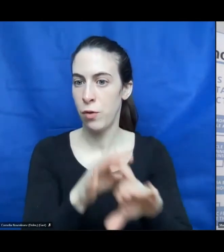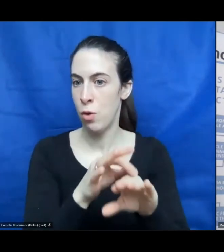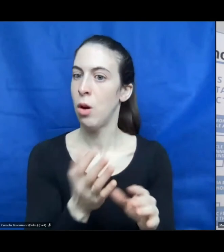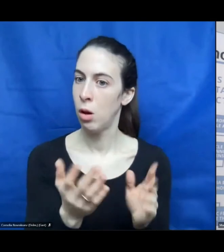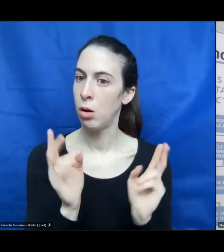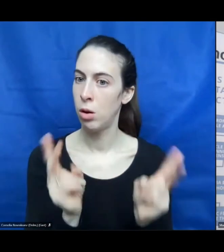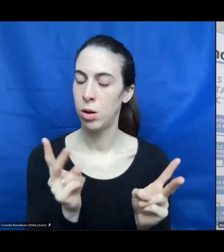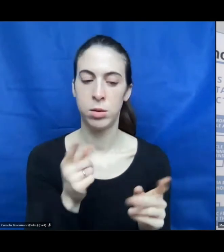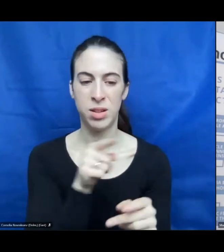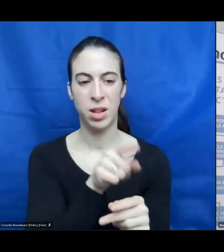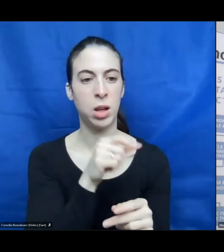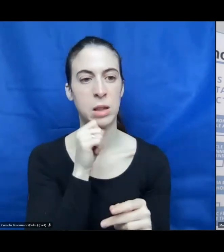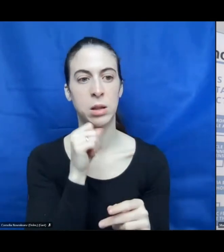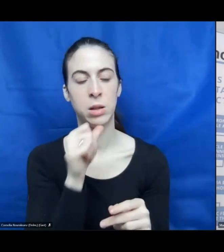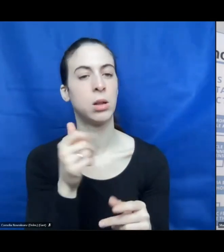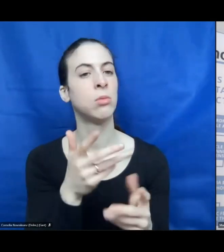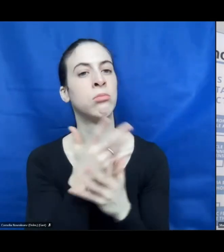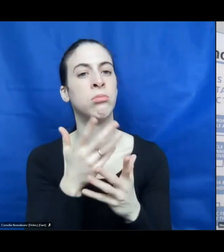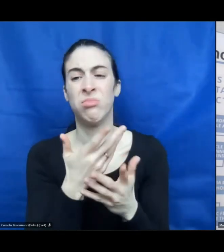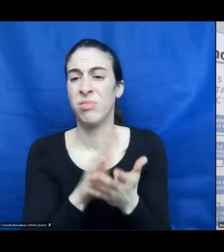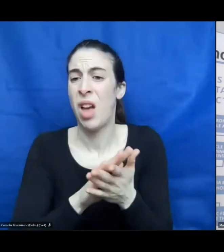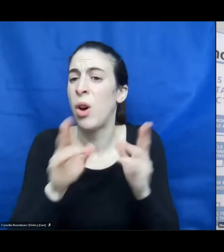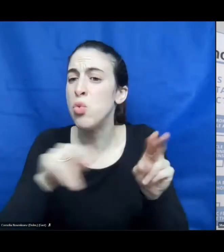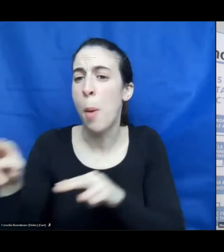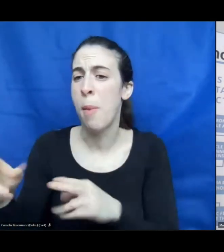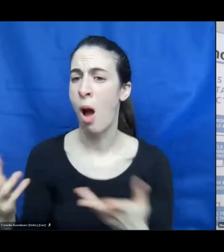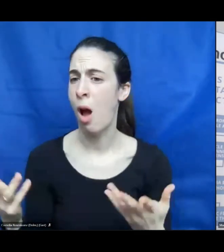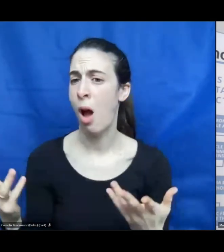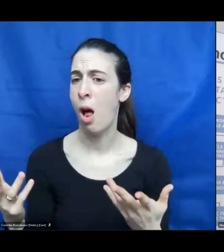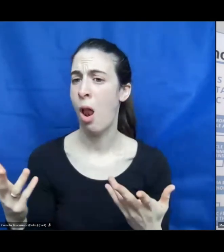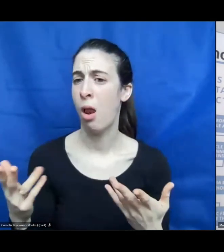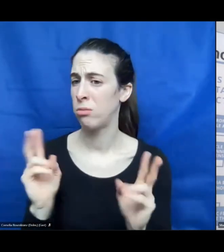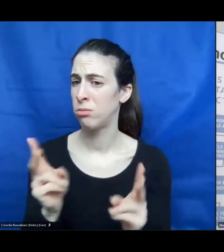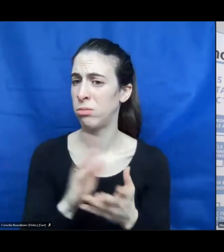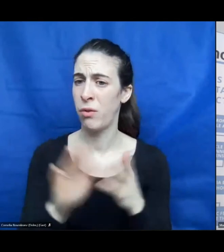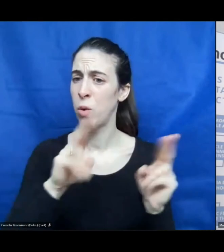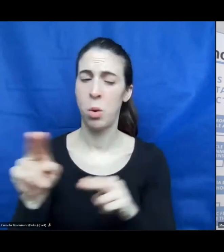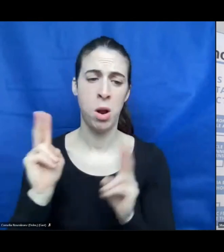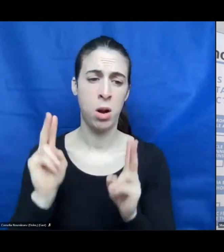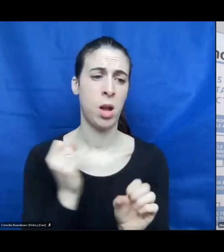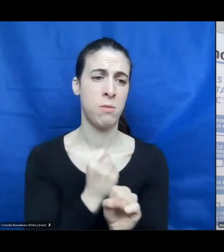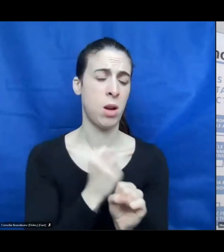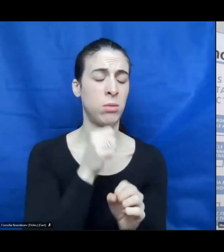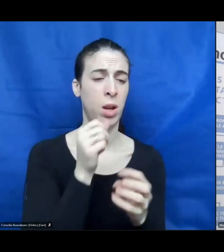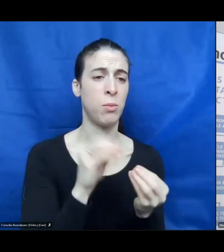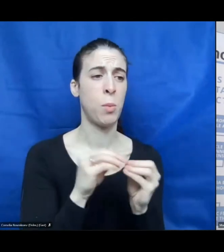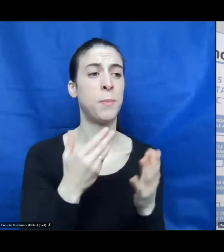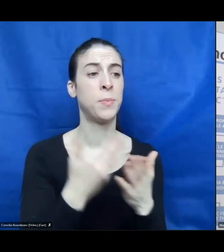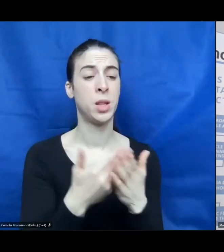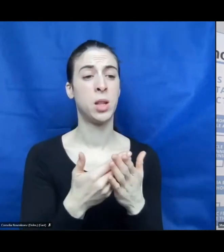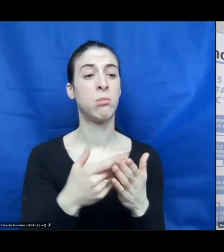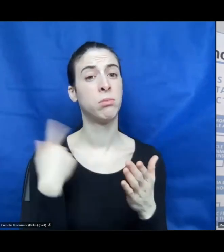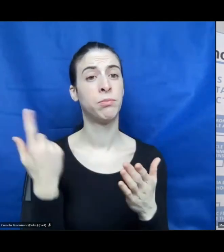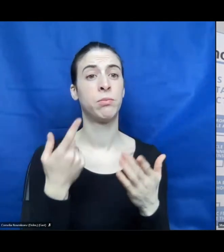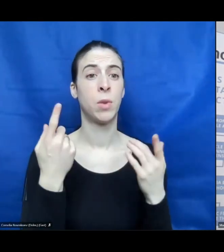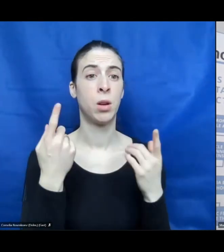it's normal, it's just normal to do it. Yeah. And we should help